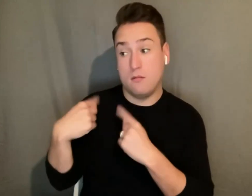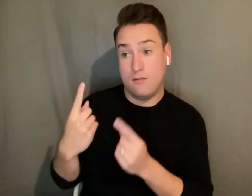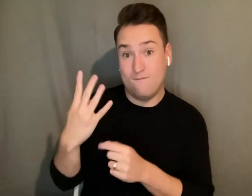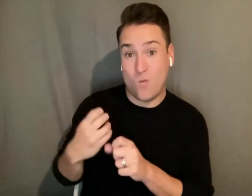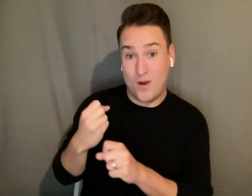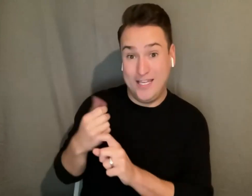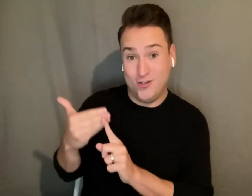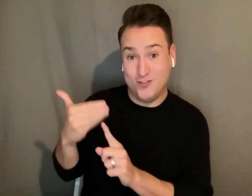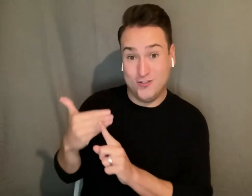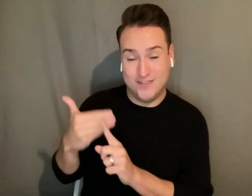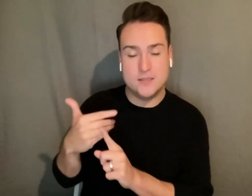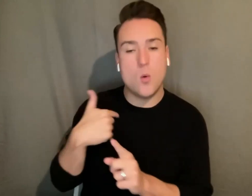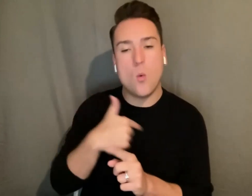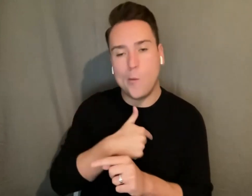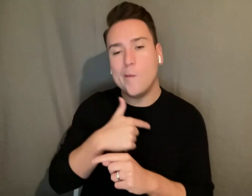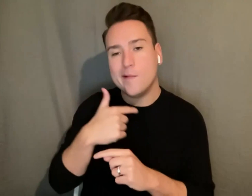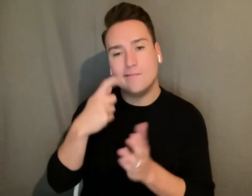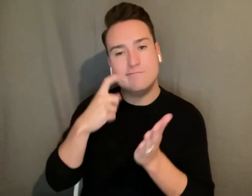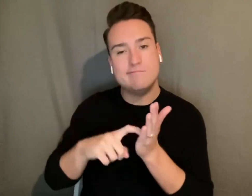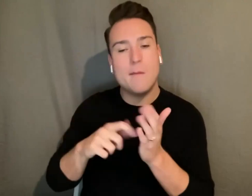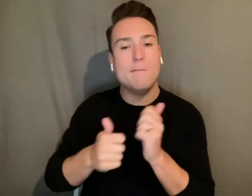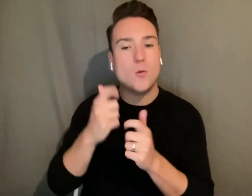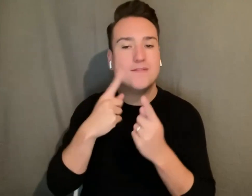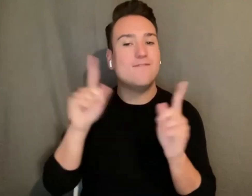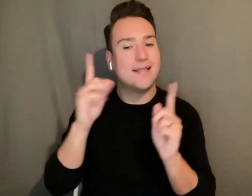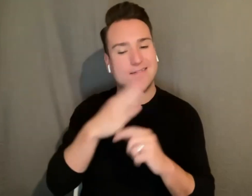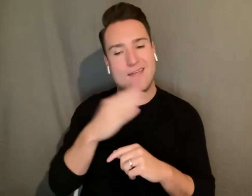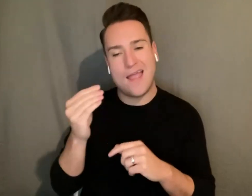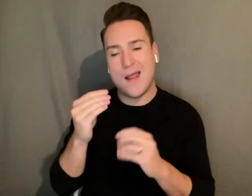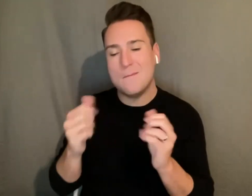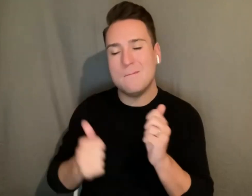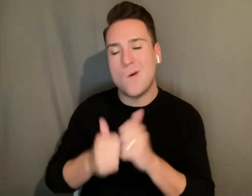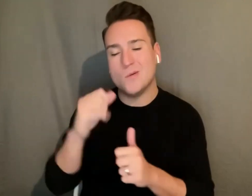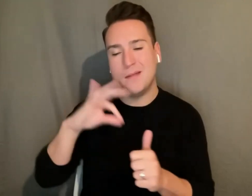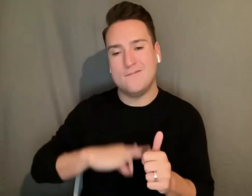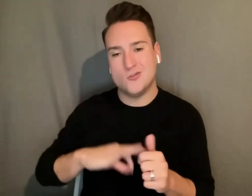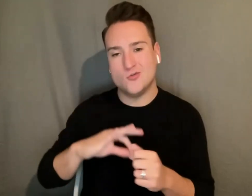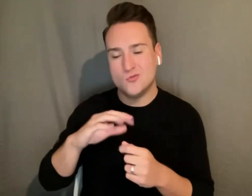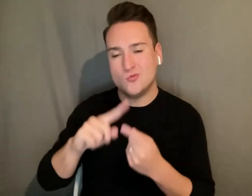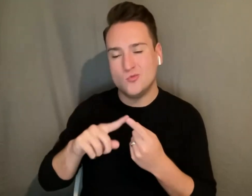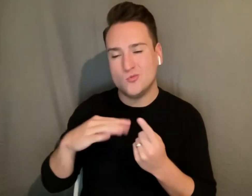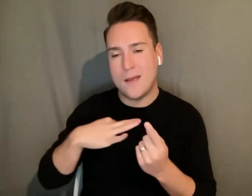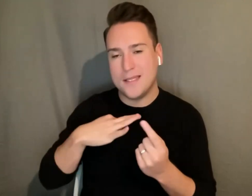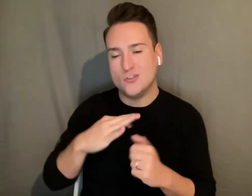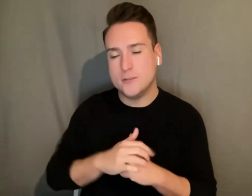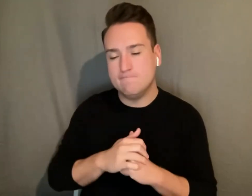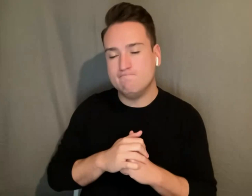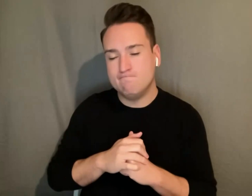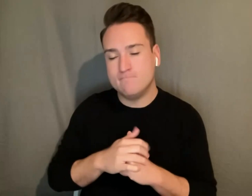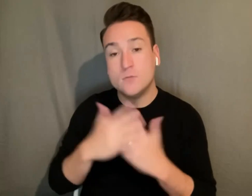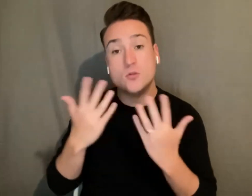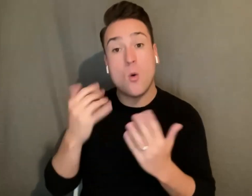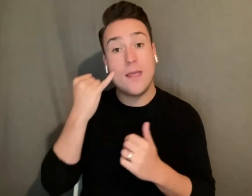years years we have found to be most effective and most beneficial to the application. Um so